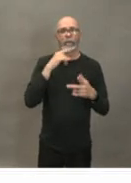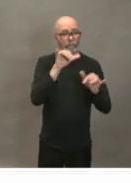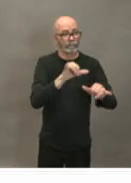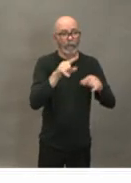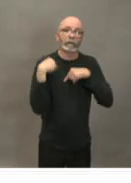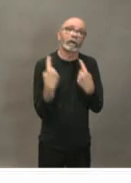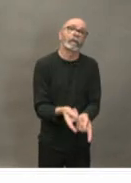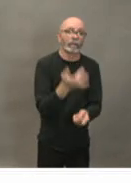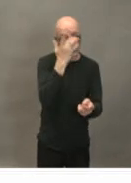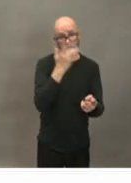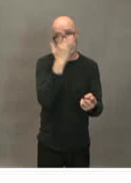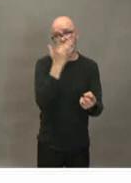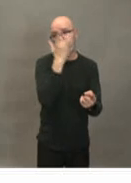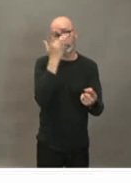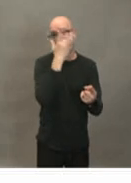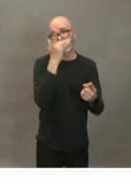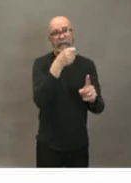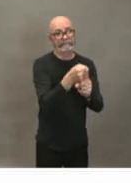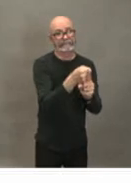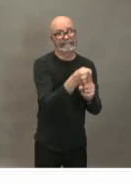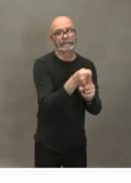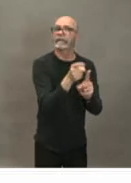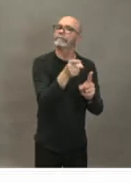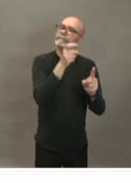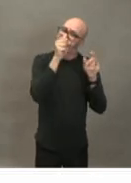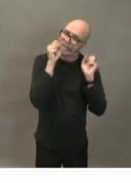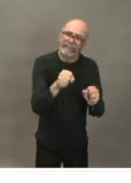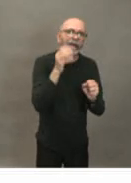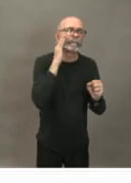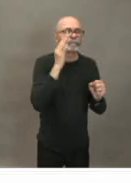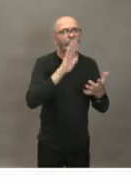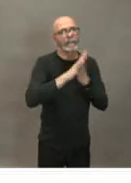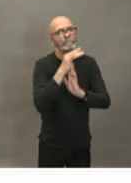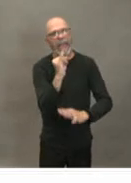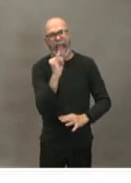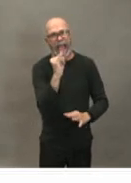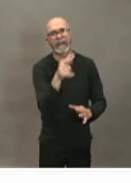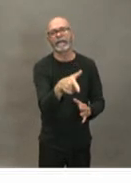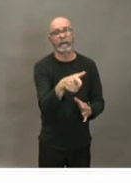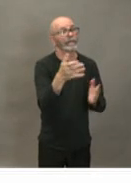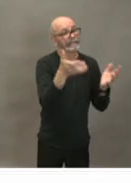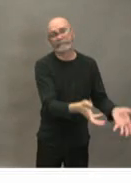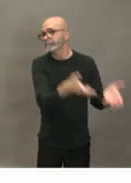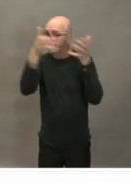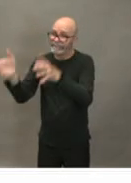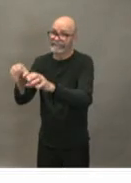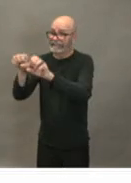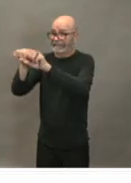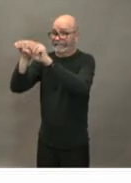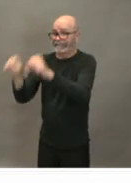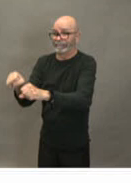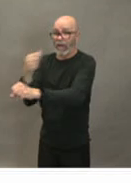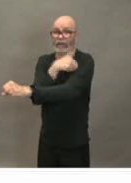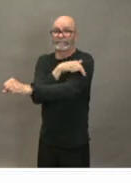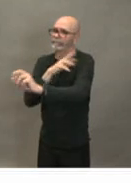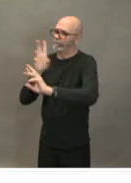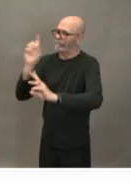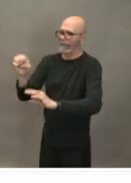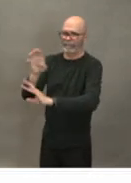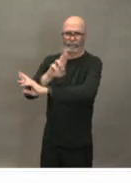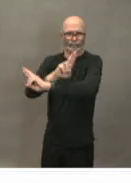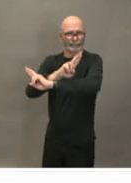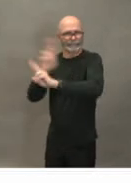vulnerable to getting severe illness from this disease so our hospital systems need to prepare our health care system needs to prepare for that